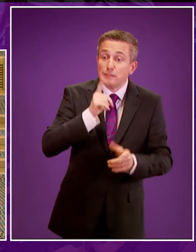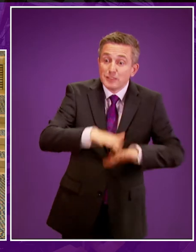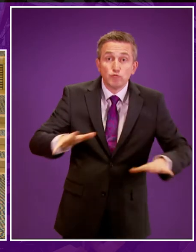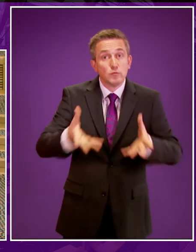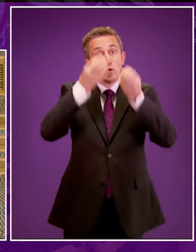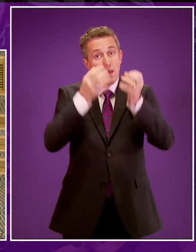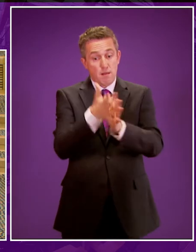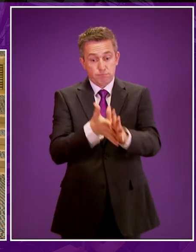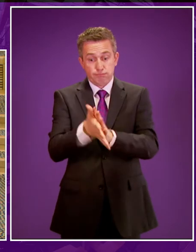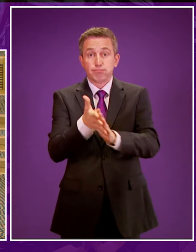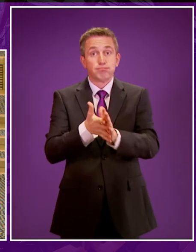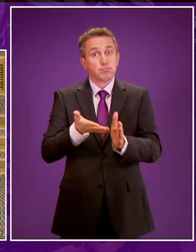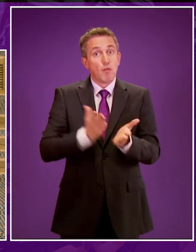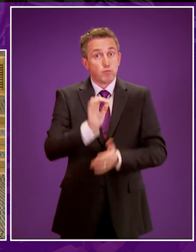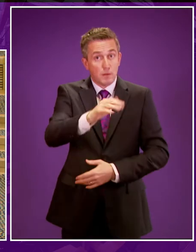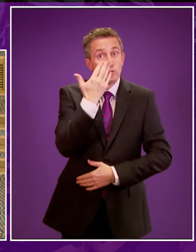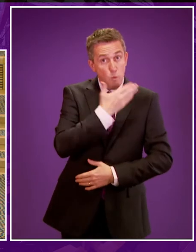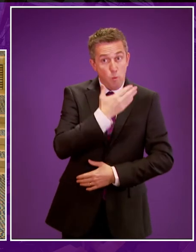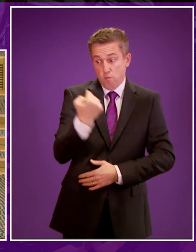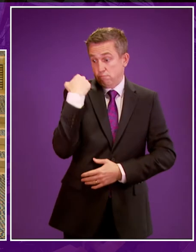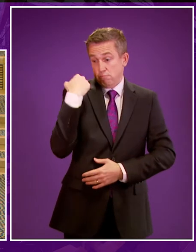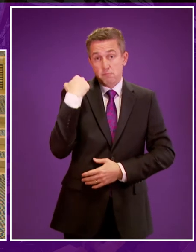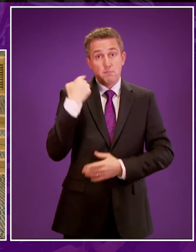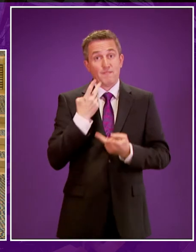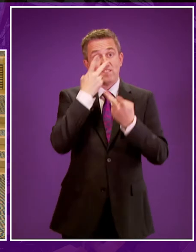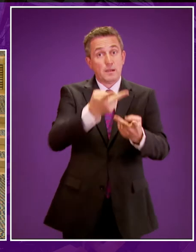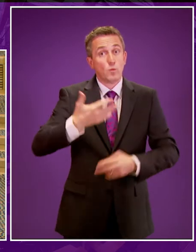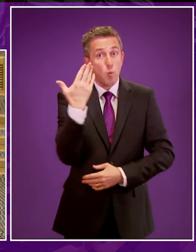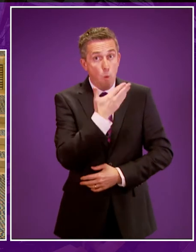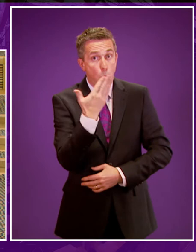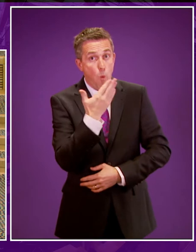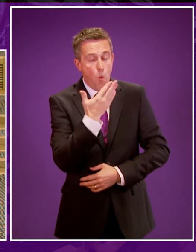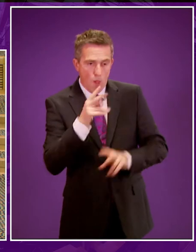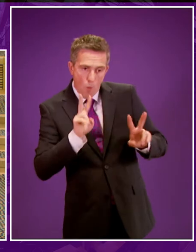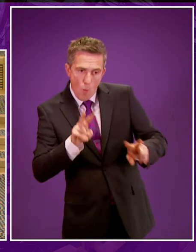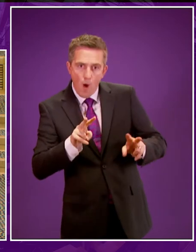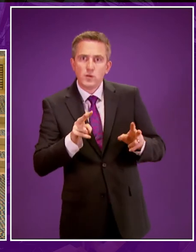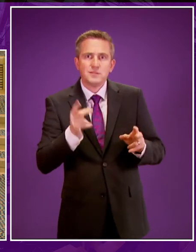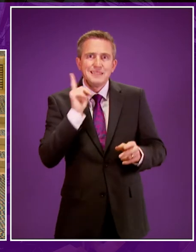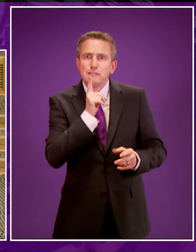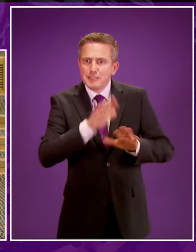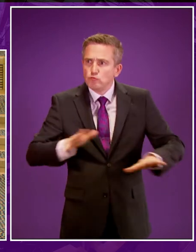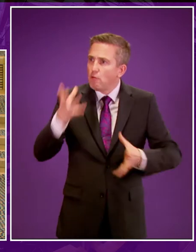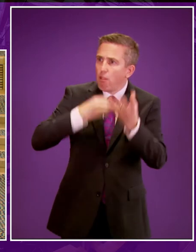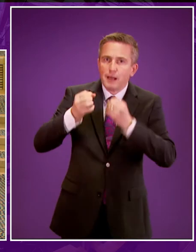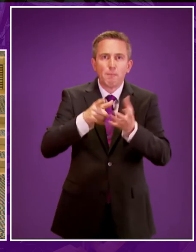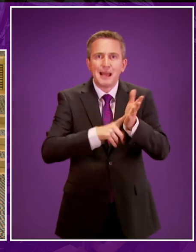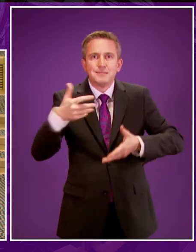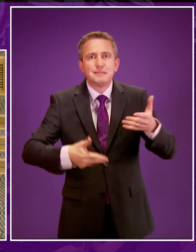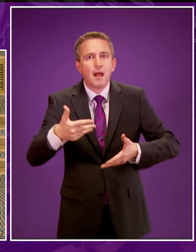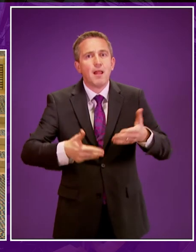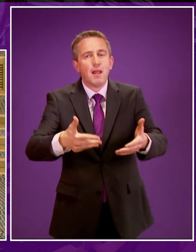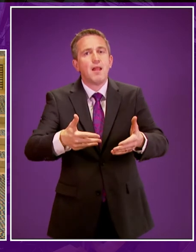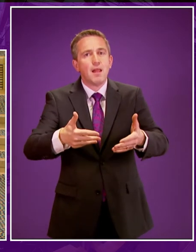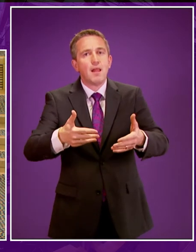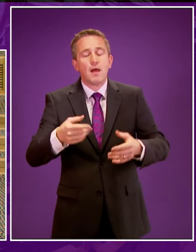visit to Stonywood Primary School in Aberdeen over recess showed me just how much children enjoy learning BSL. We will work with